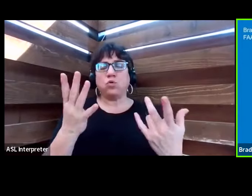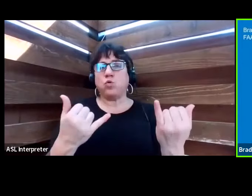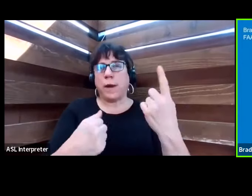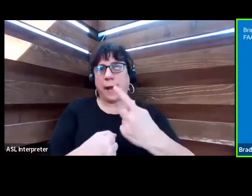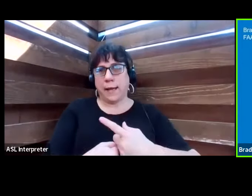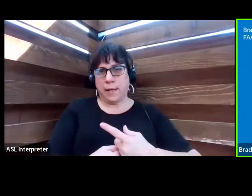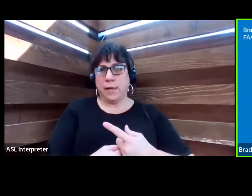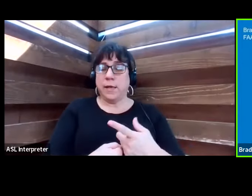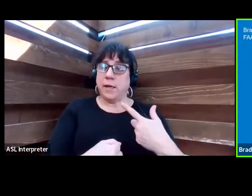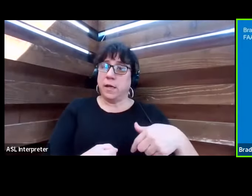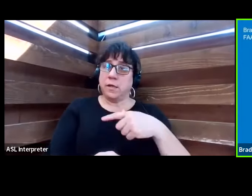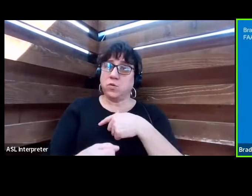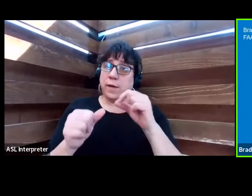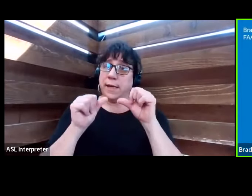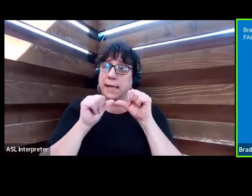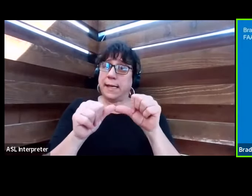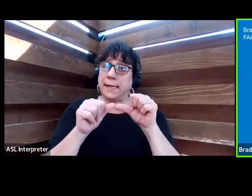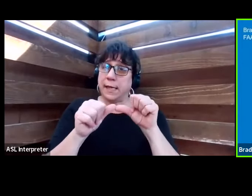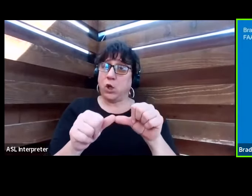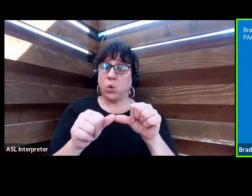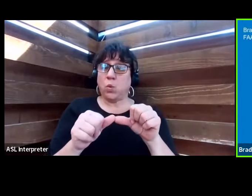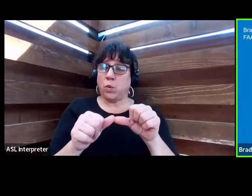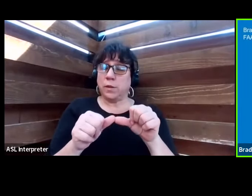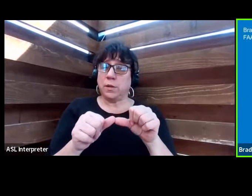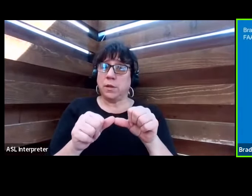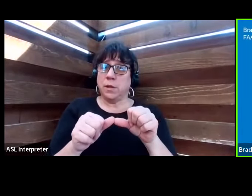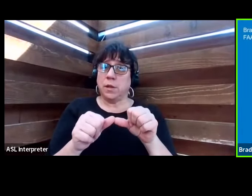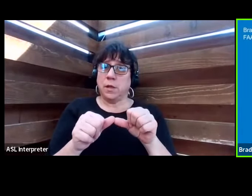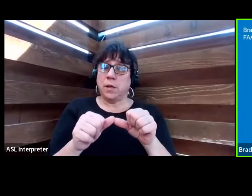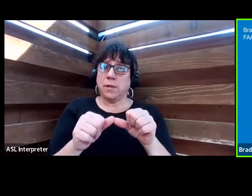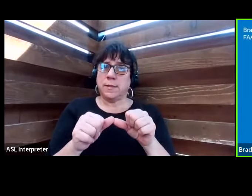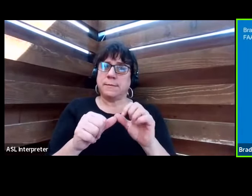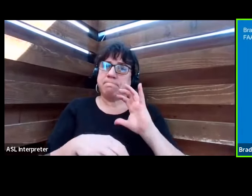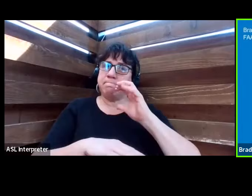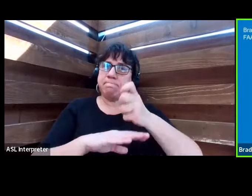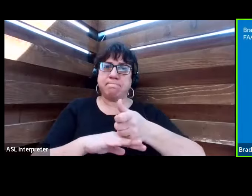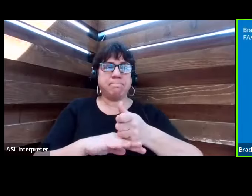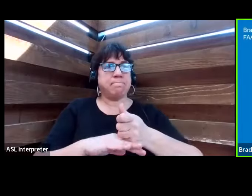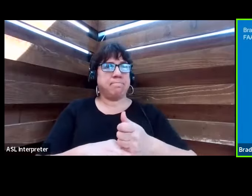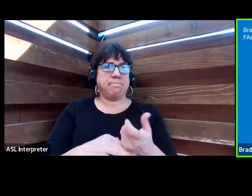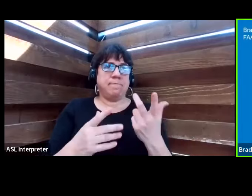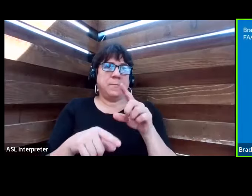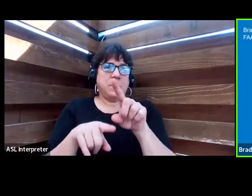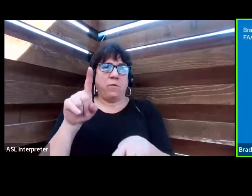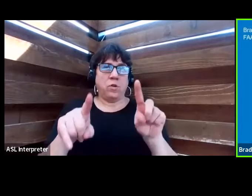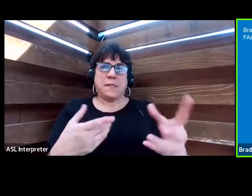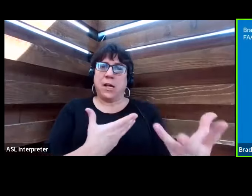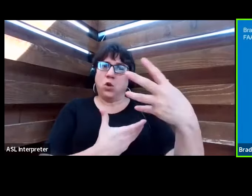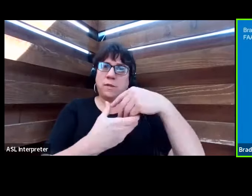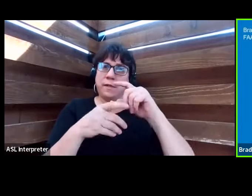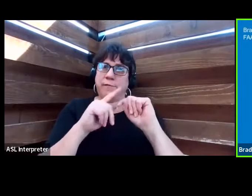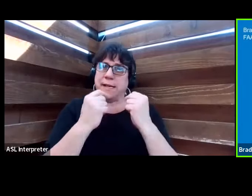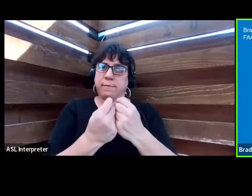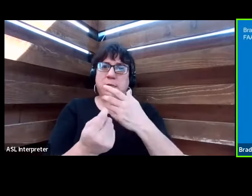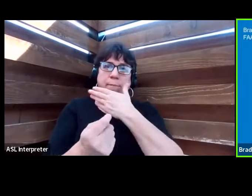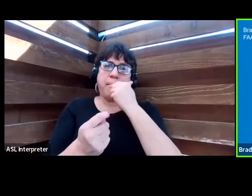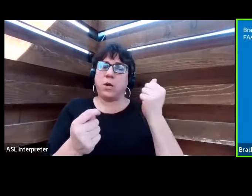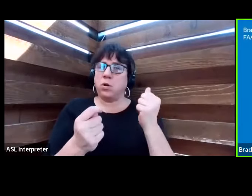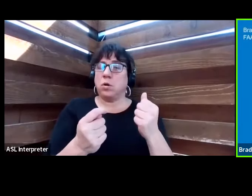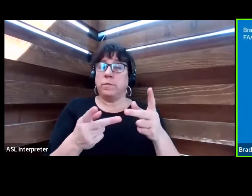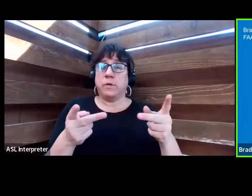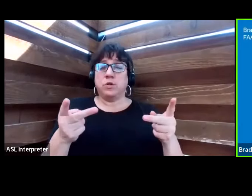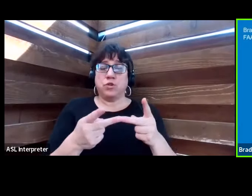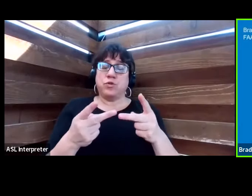Again, as we continue to build diverse and inclusive teams, we will be in a better position to meet the many